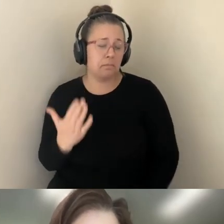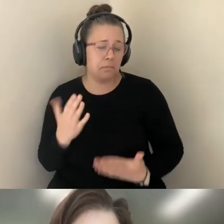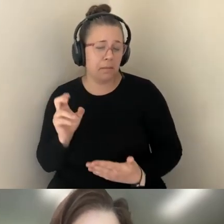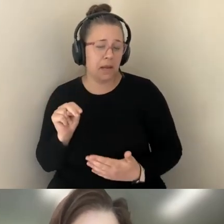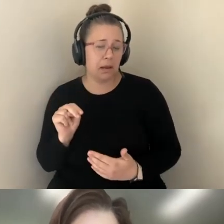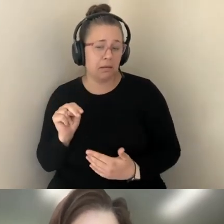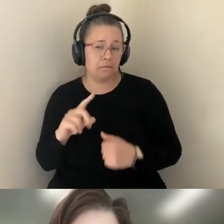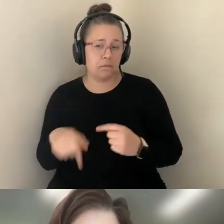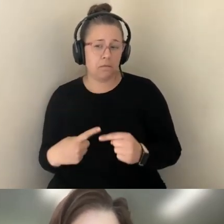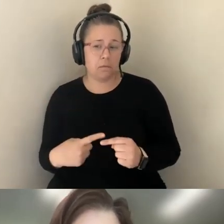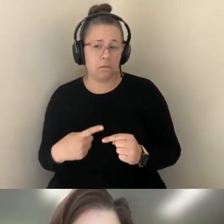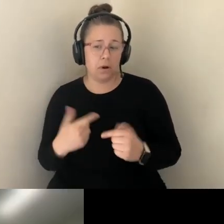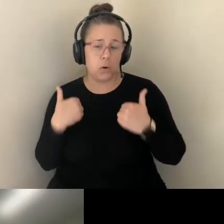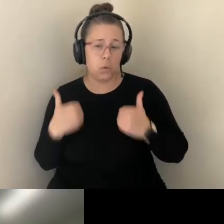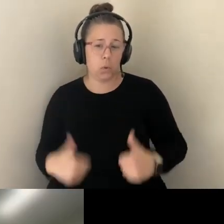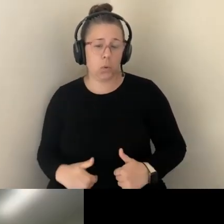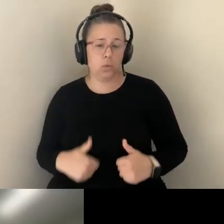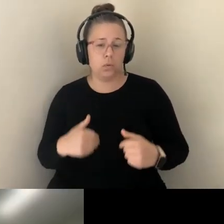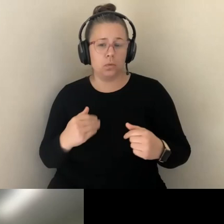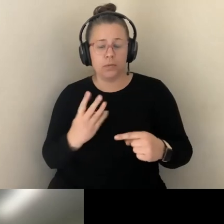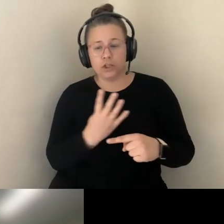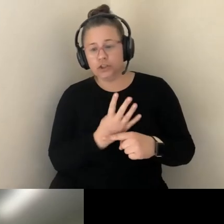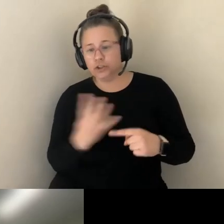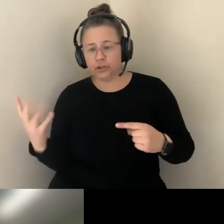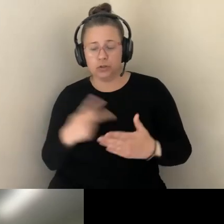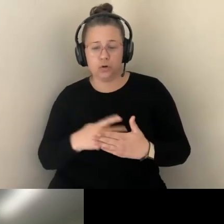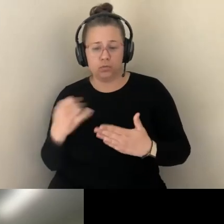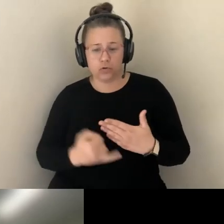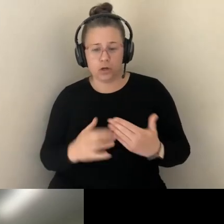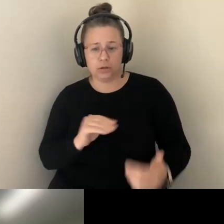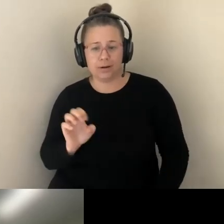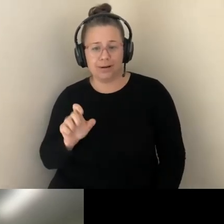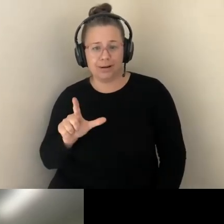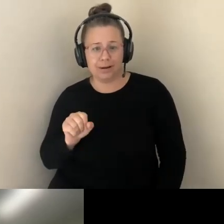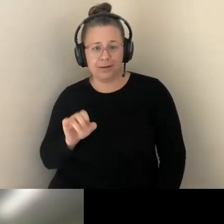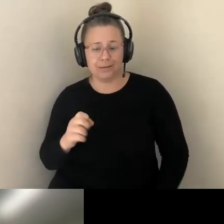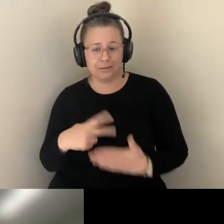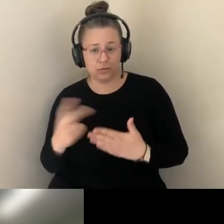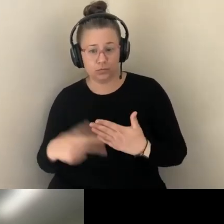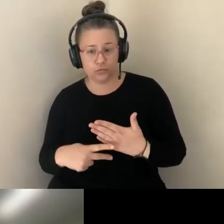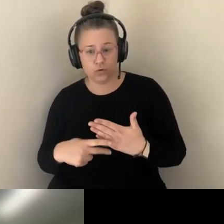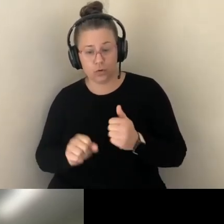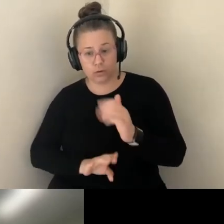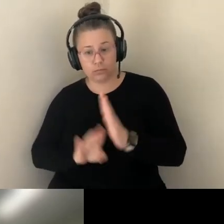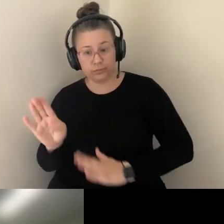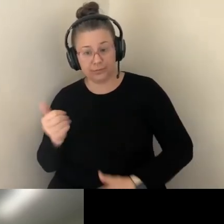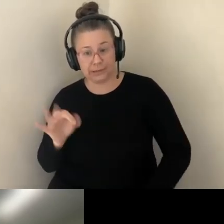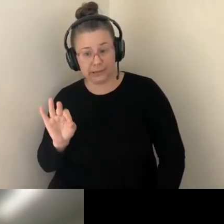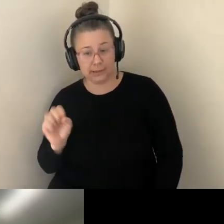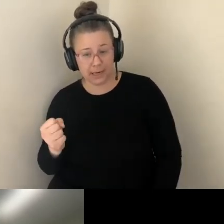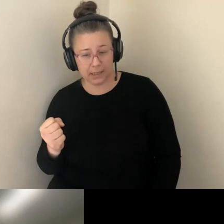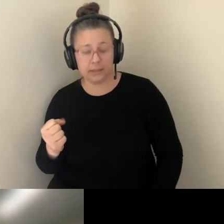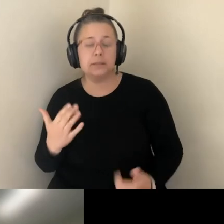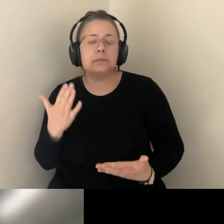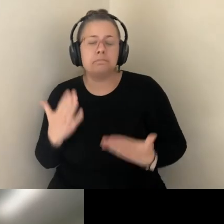GENOME PROJECT AND THE ELSI PROGRAM, WHICH CAME INTO BEING AT THAT TIME. SO LET'S TALK ABOUT SOME